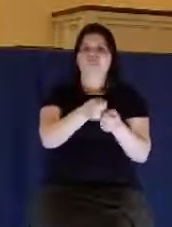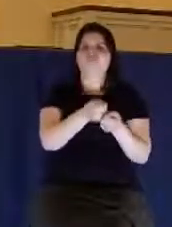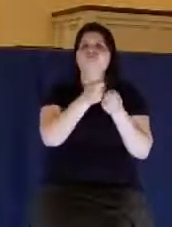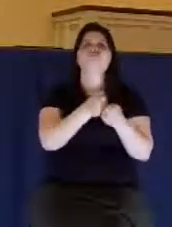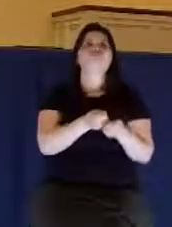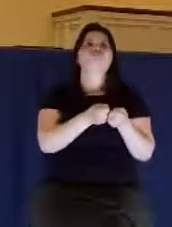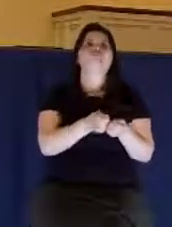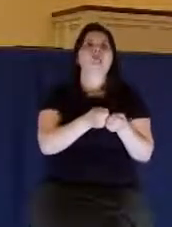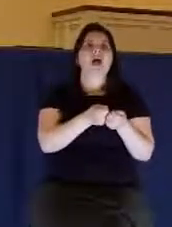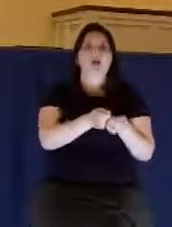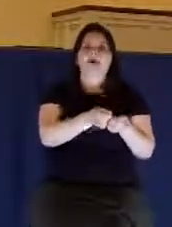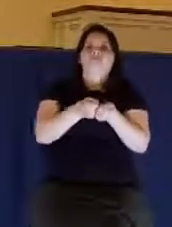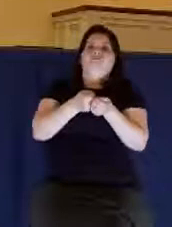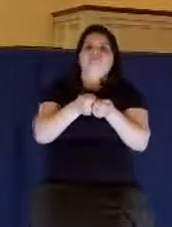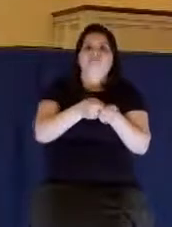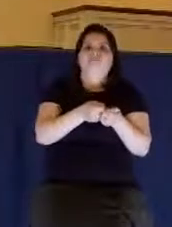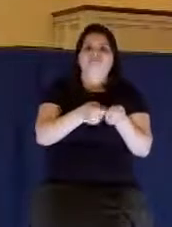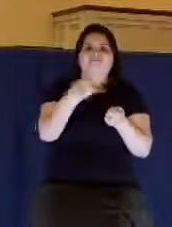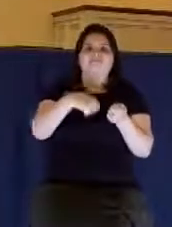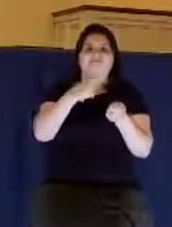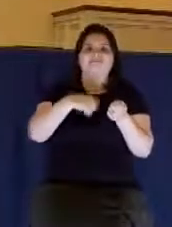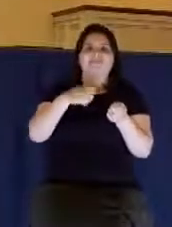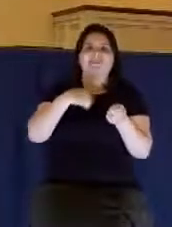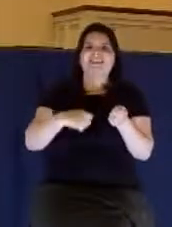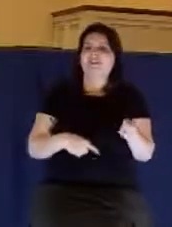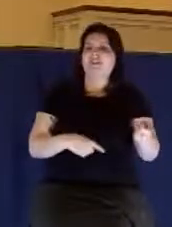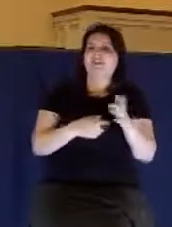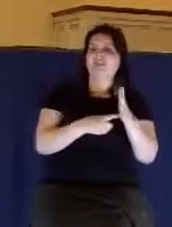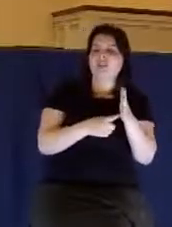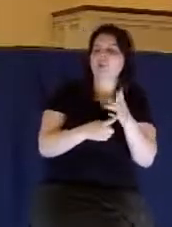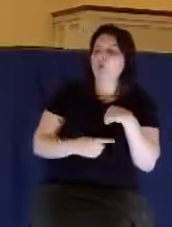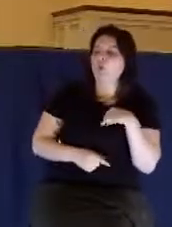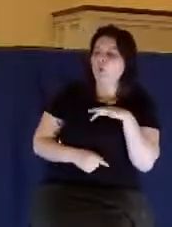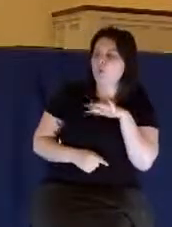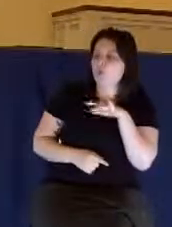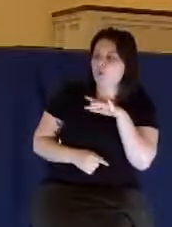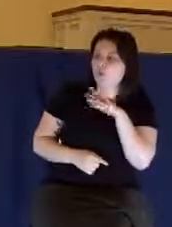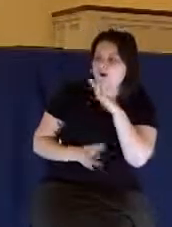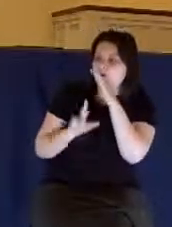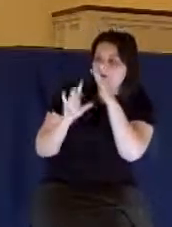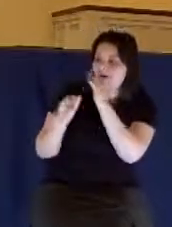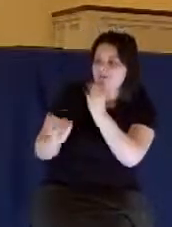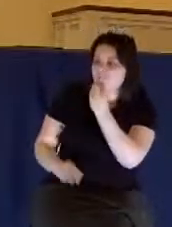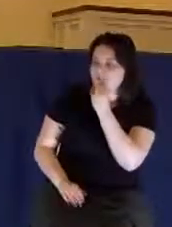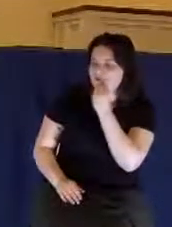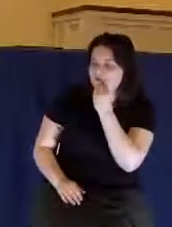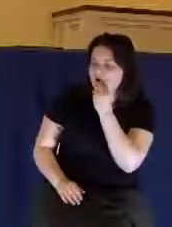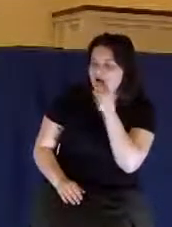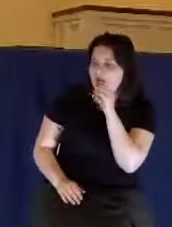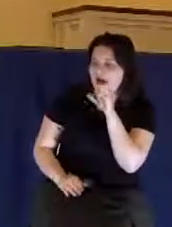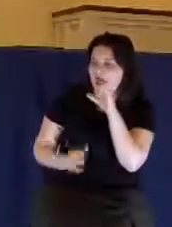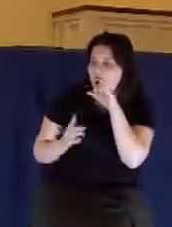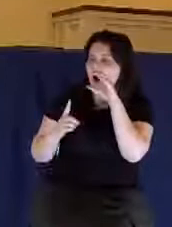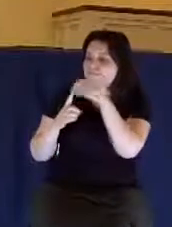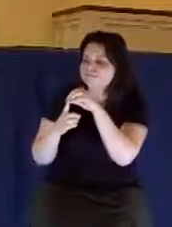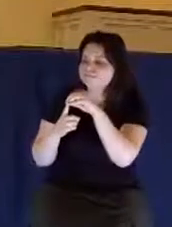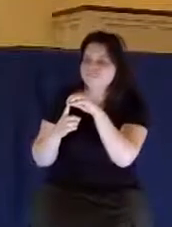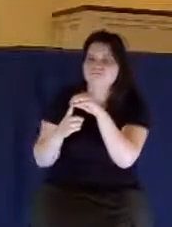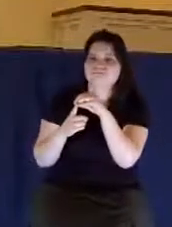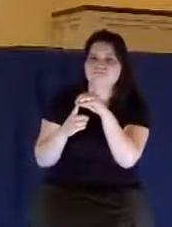you're lying to him because you're saying, I want to bless you, Mr. Bass. I want to feed you a free meal. And you hide the hook.